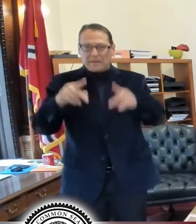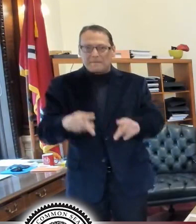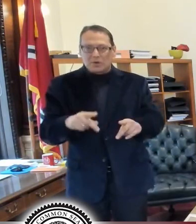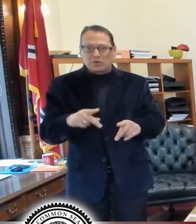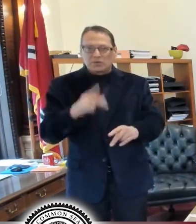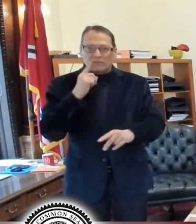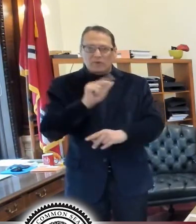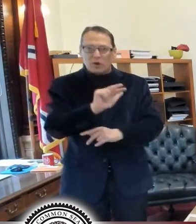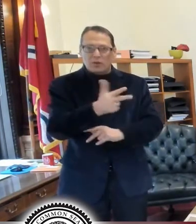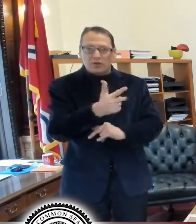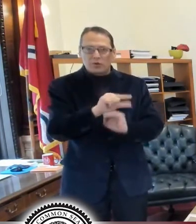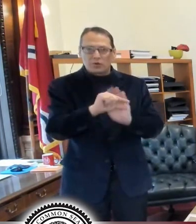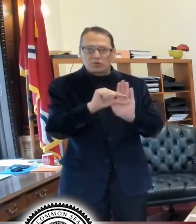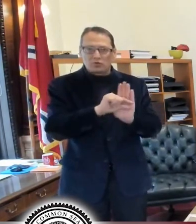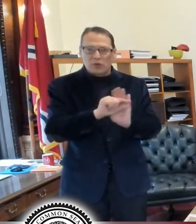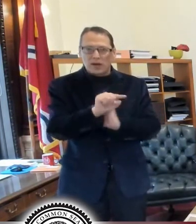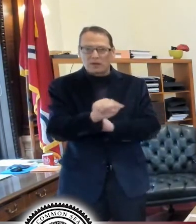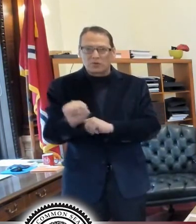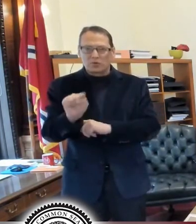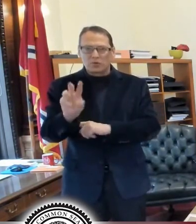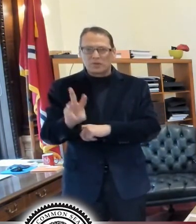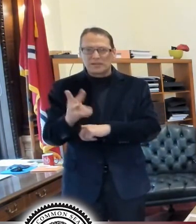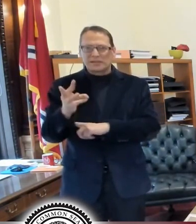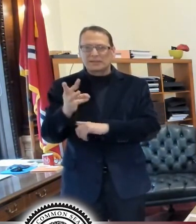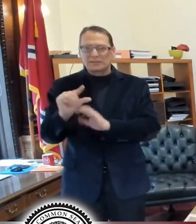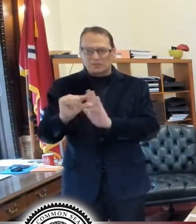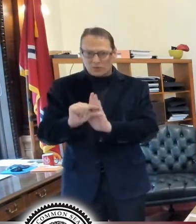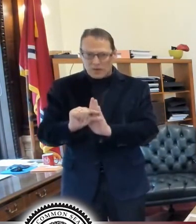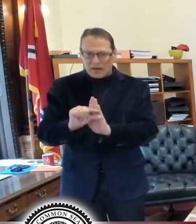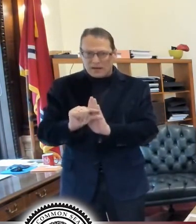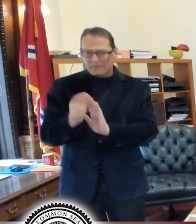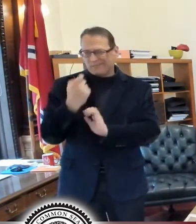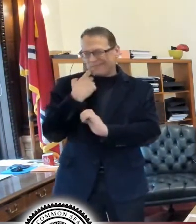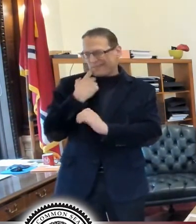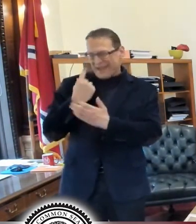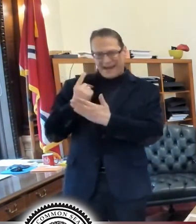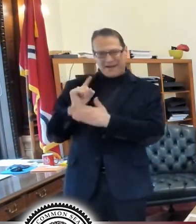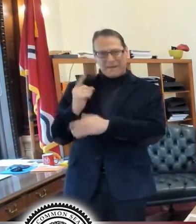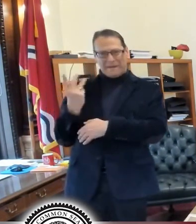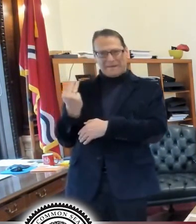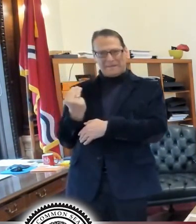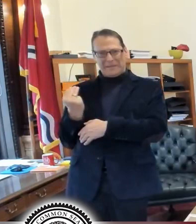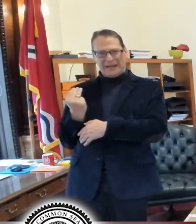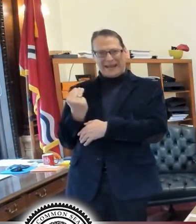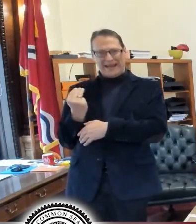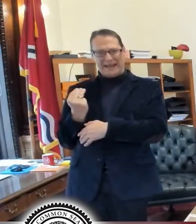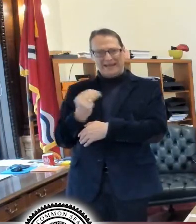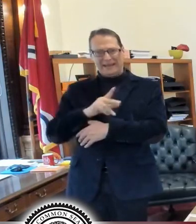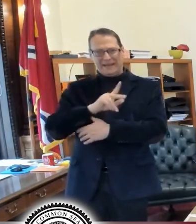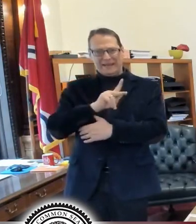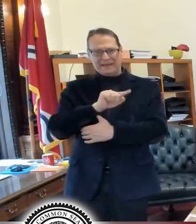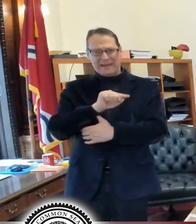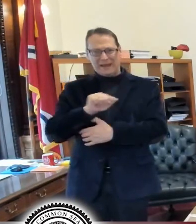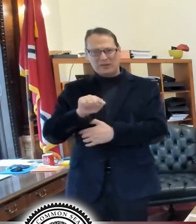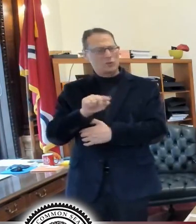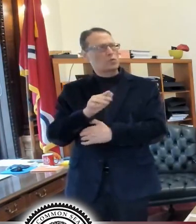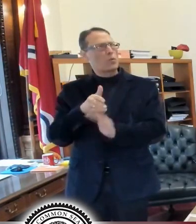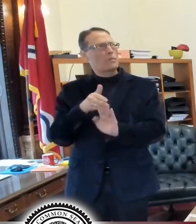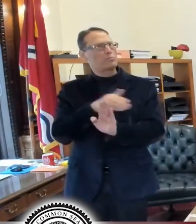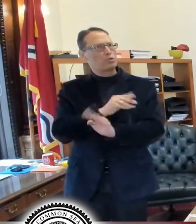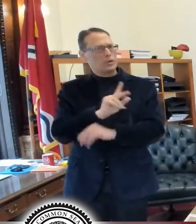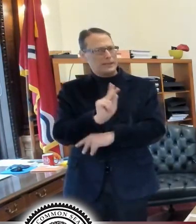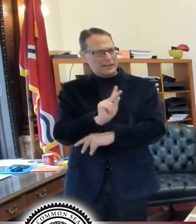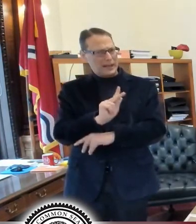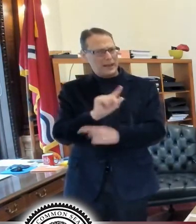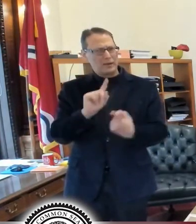school for some of their kids, uh, last Monday. That was kids kindergarten through second grade, pre-K, I think, through second